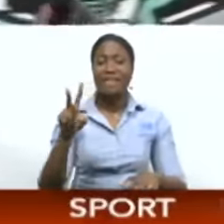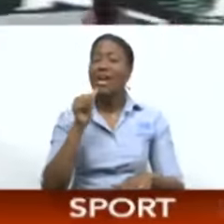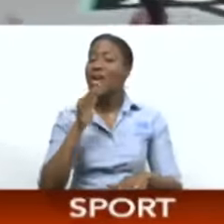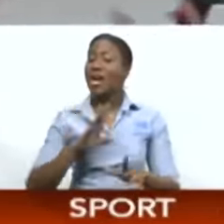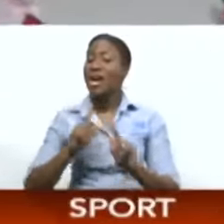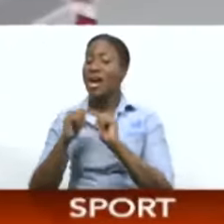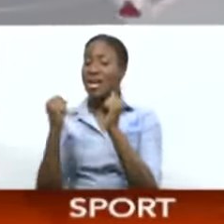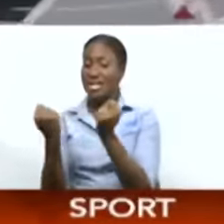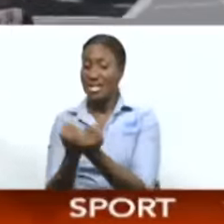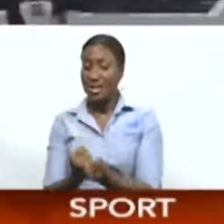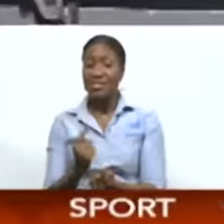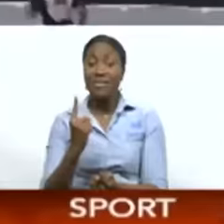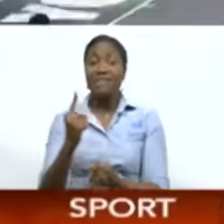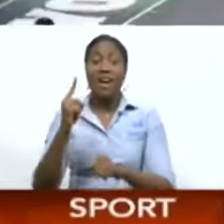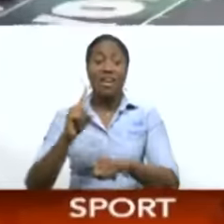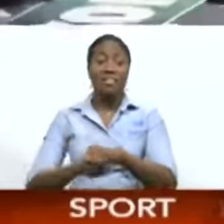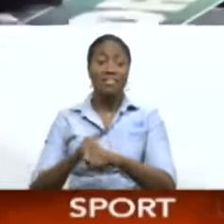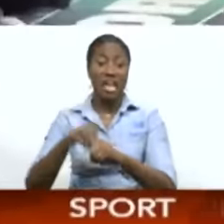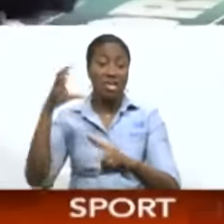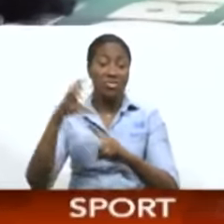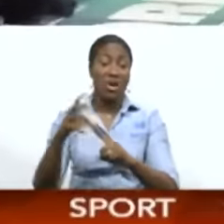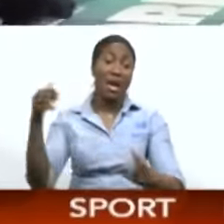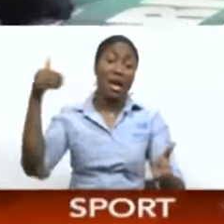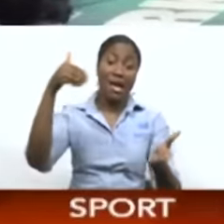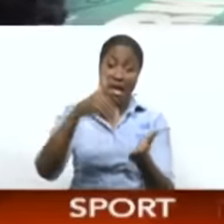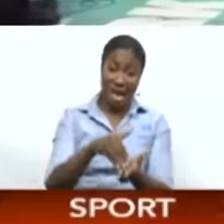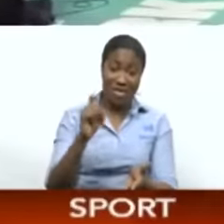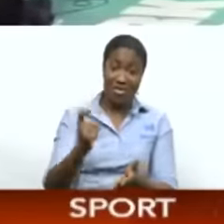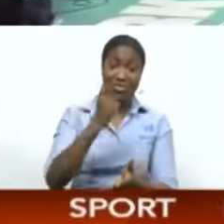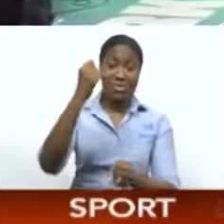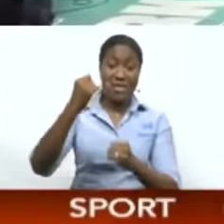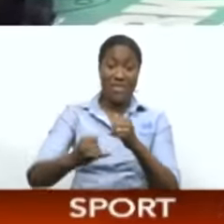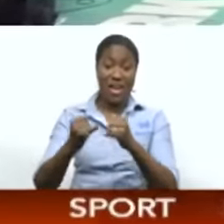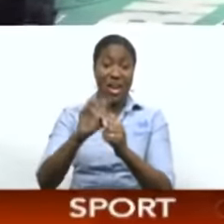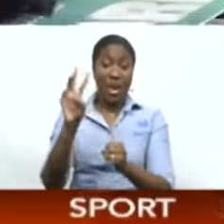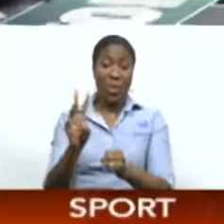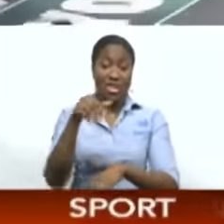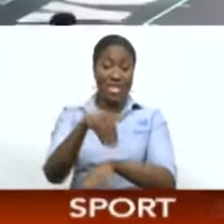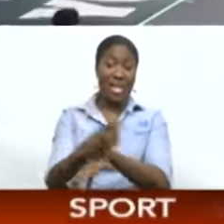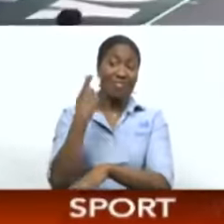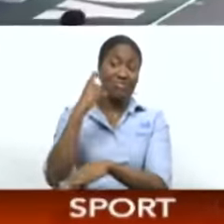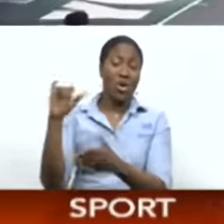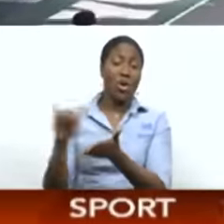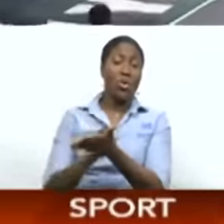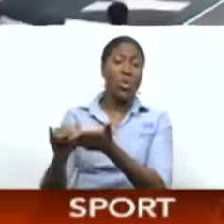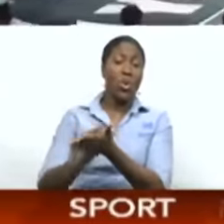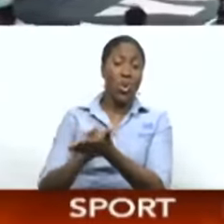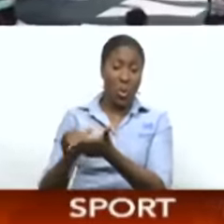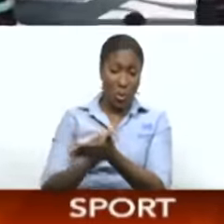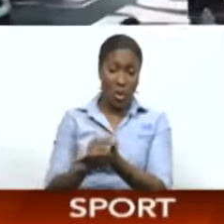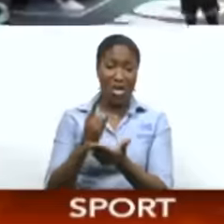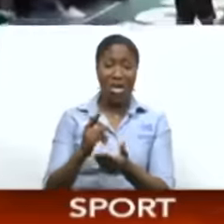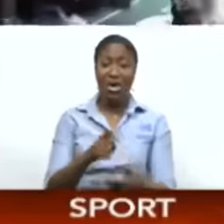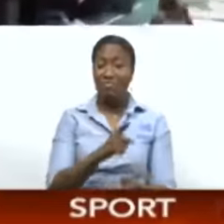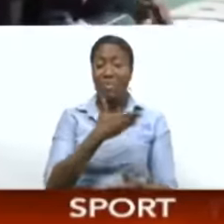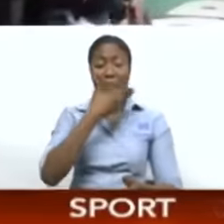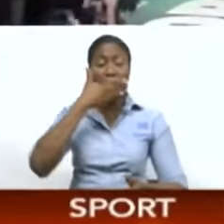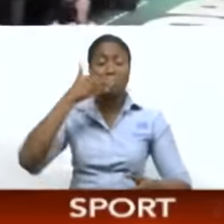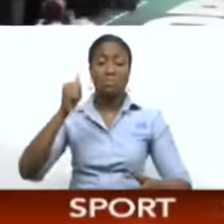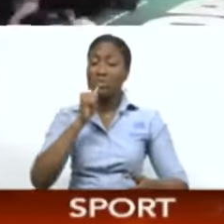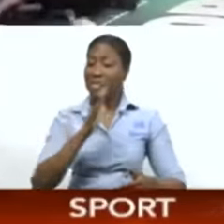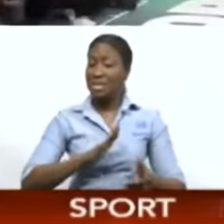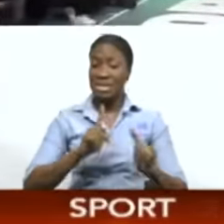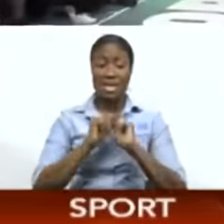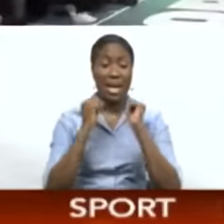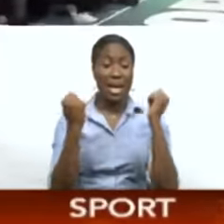first team to repeat as WNBA champions, winning Game 4 of the Finals on Wednesday night in New York and securing their place as one of the league's greatest ever